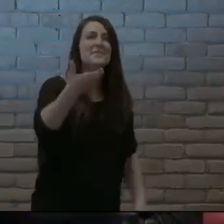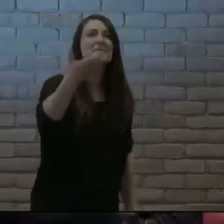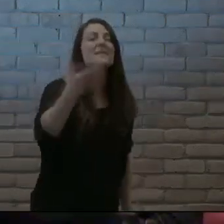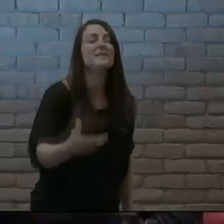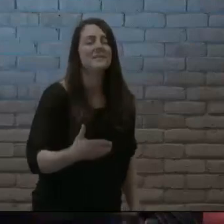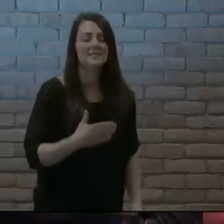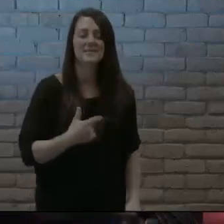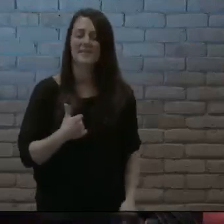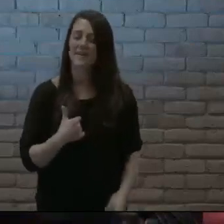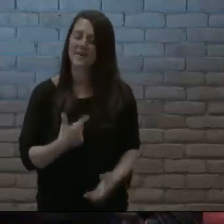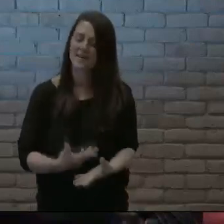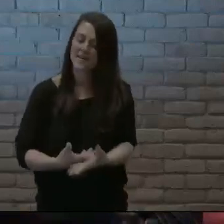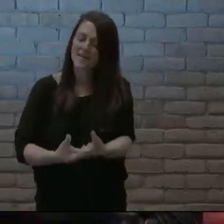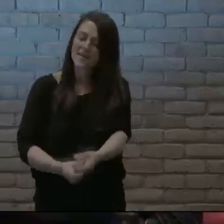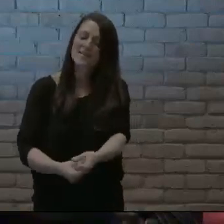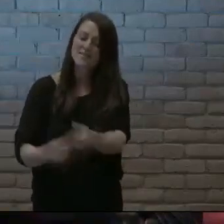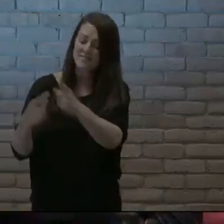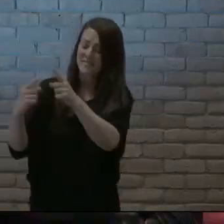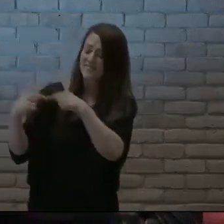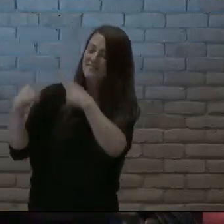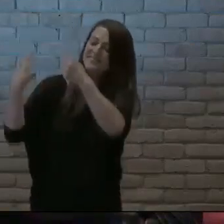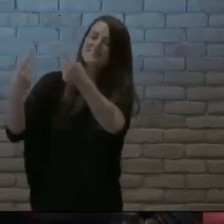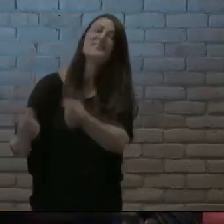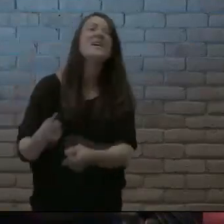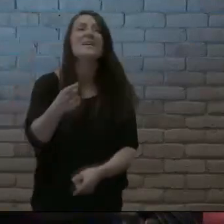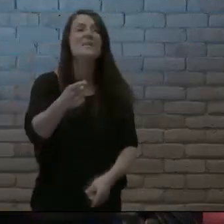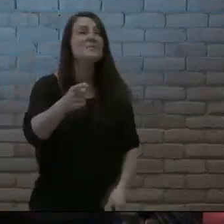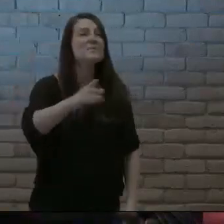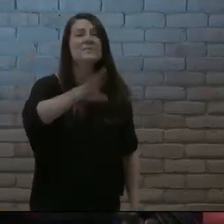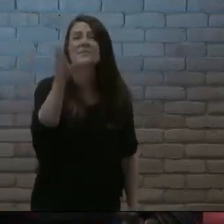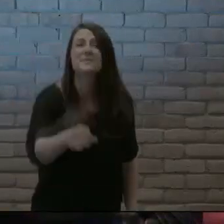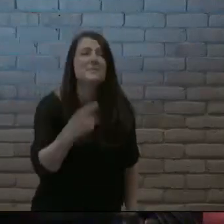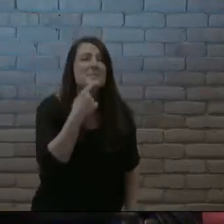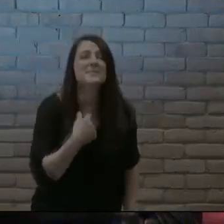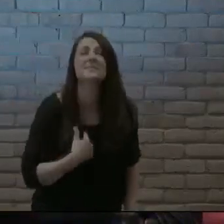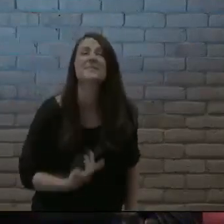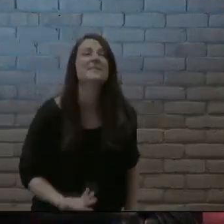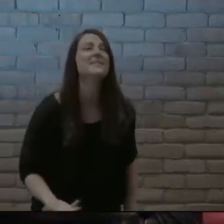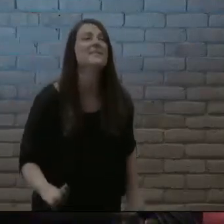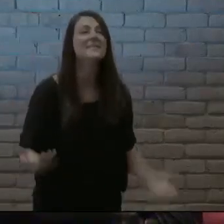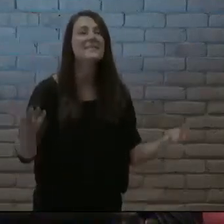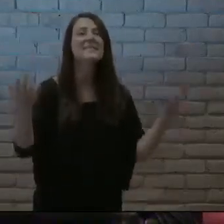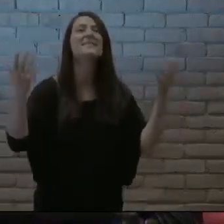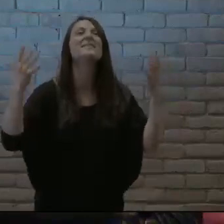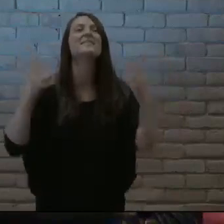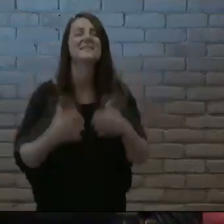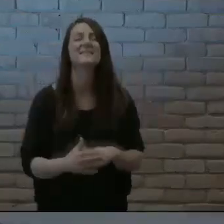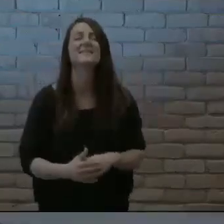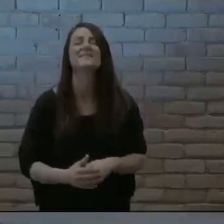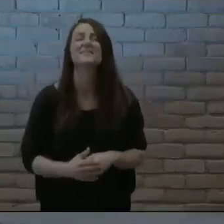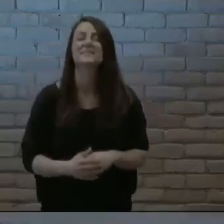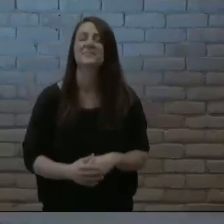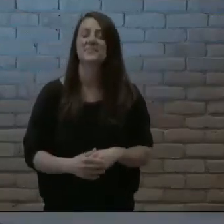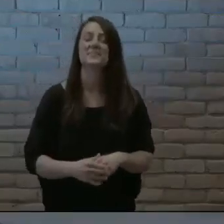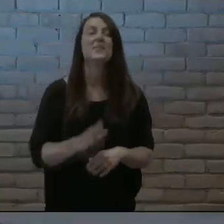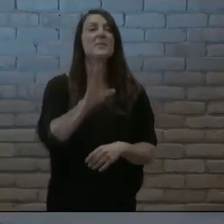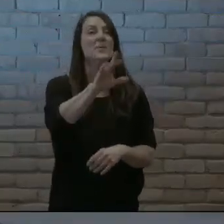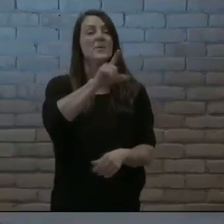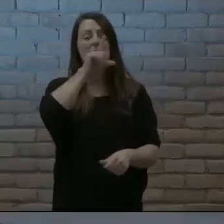is my confidence You've never failed me